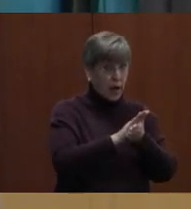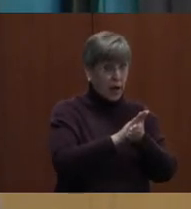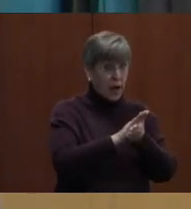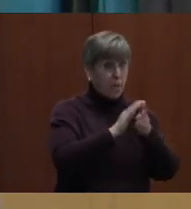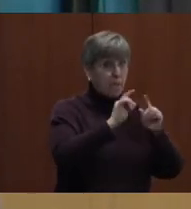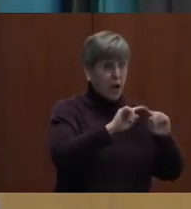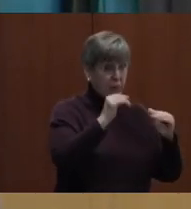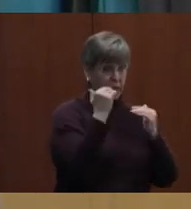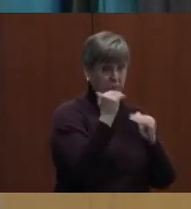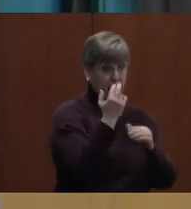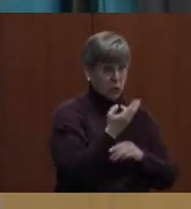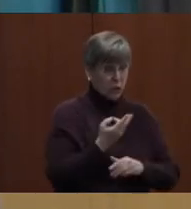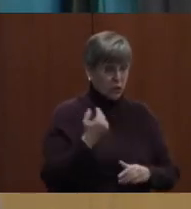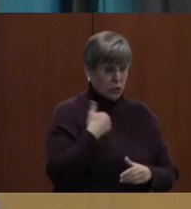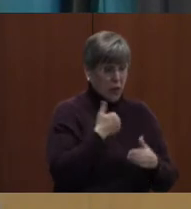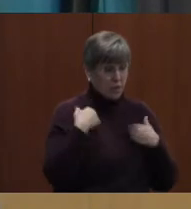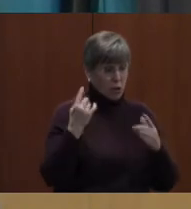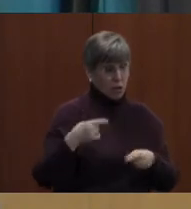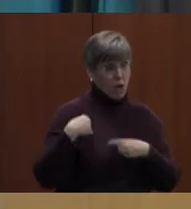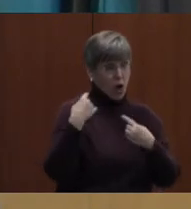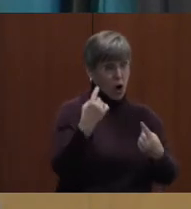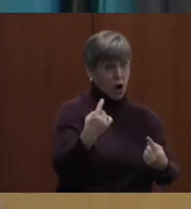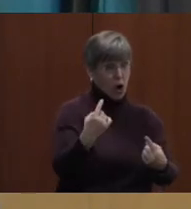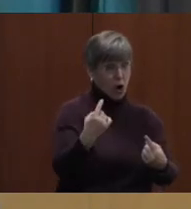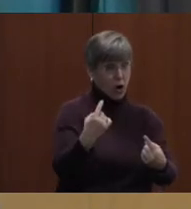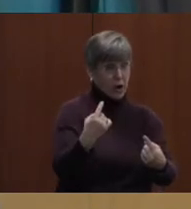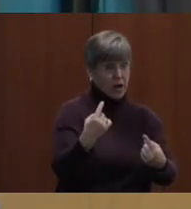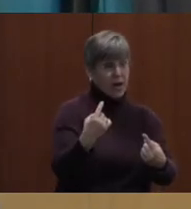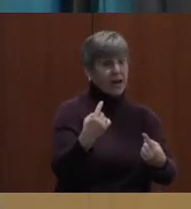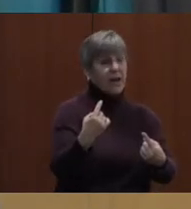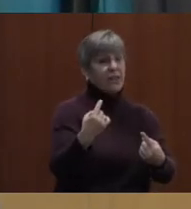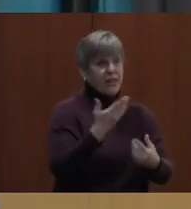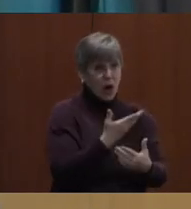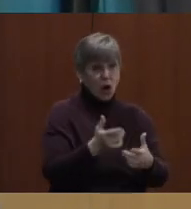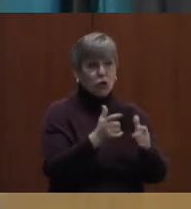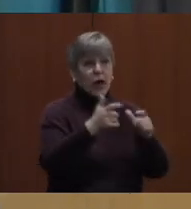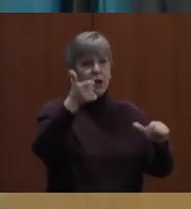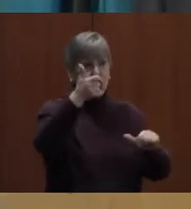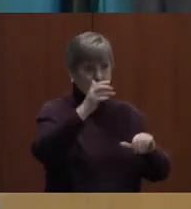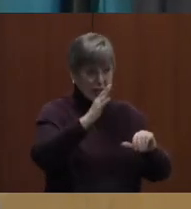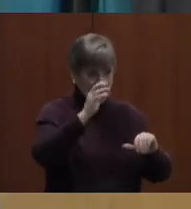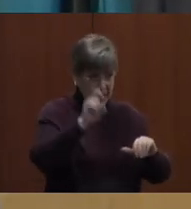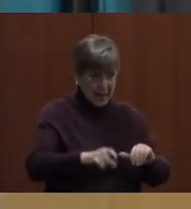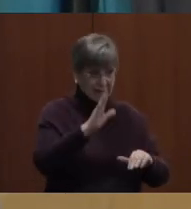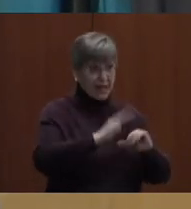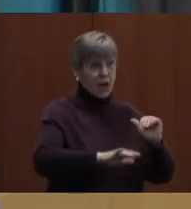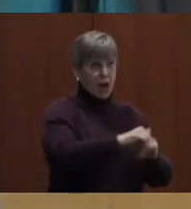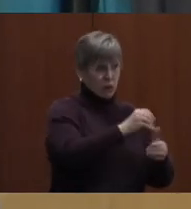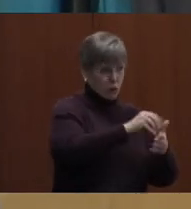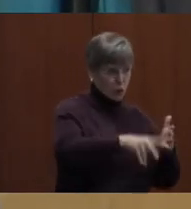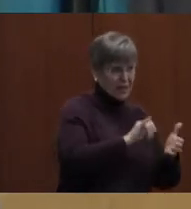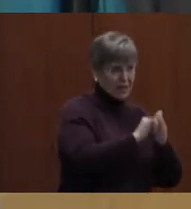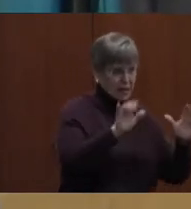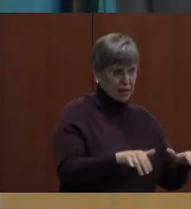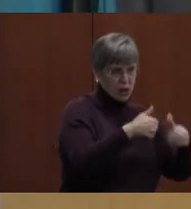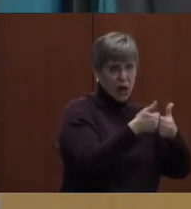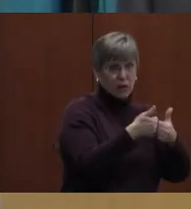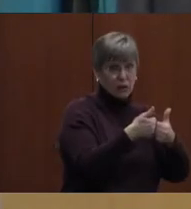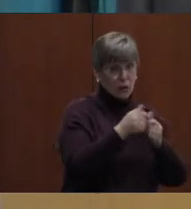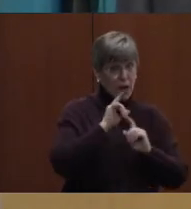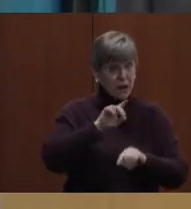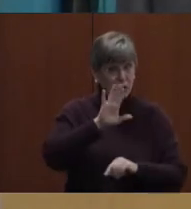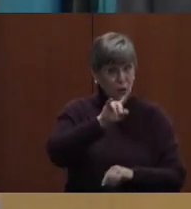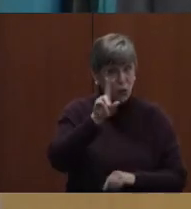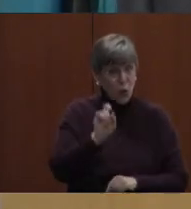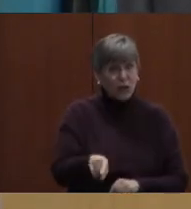With the limited resources we have so far, they have greater needs at other schools. That's the challenge. So I would probably say the answer to your question